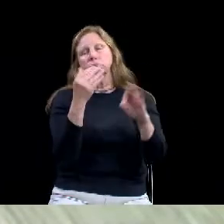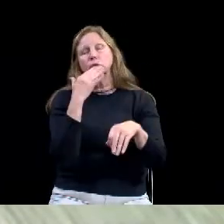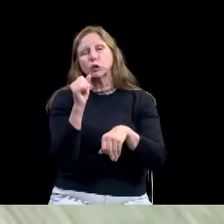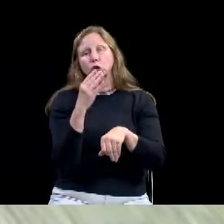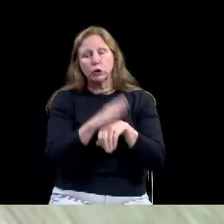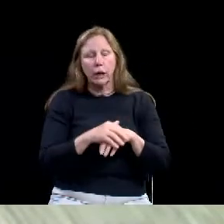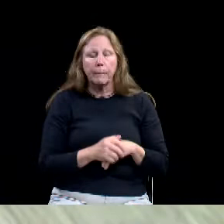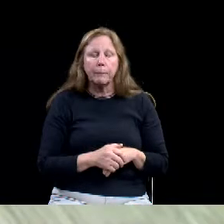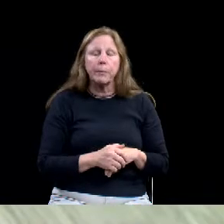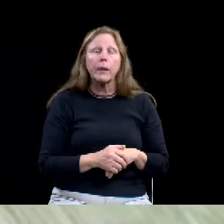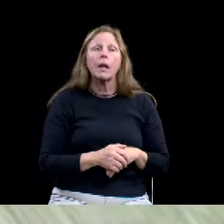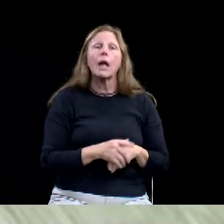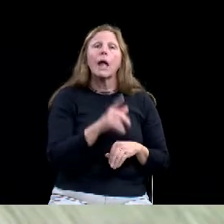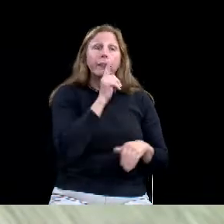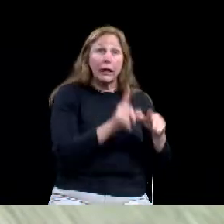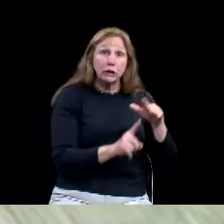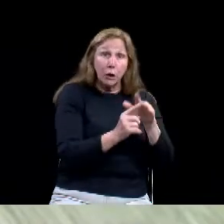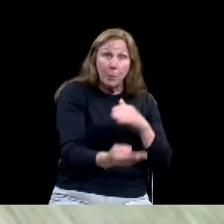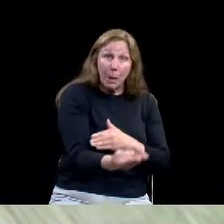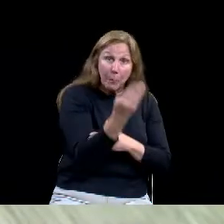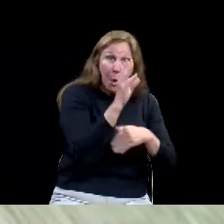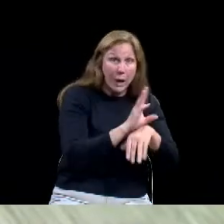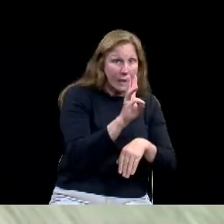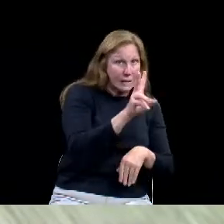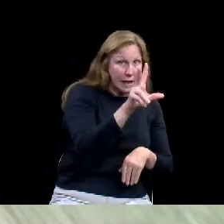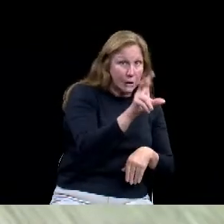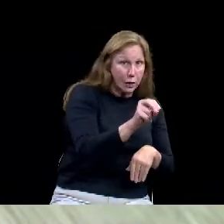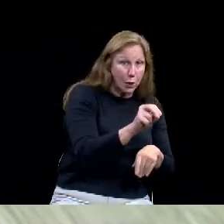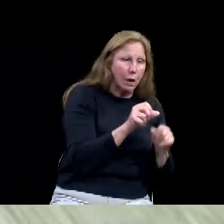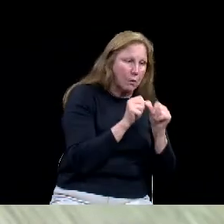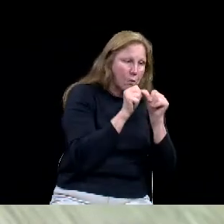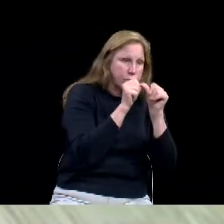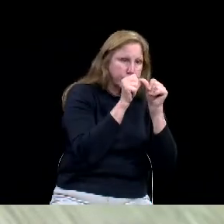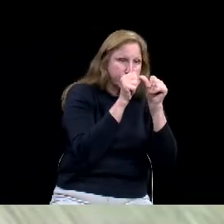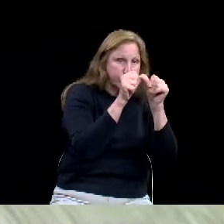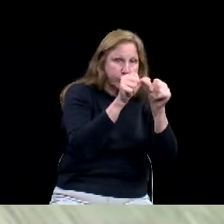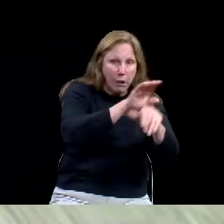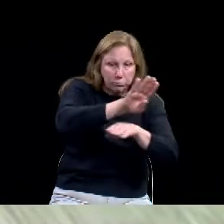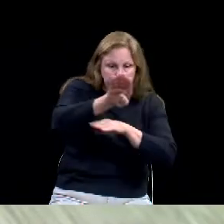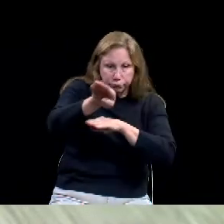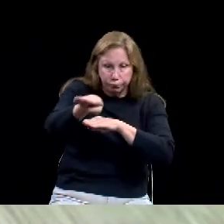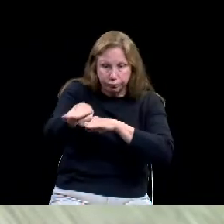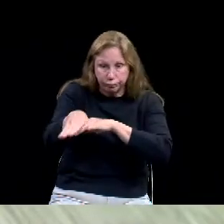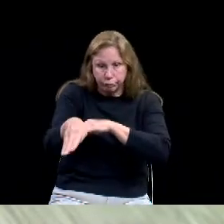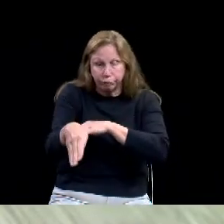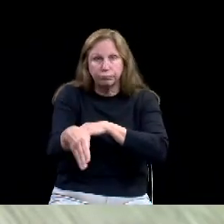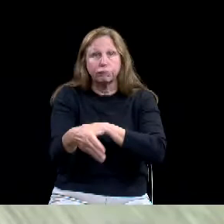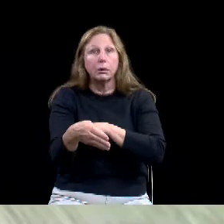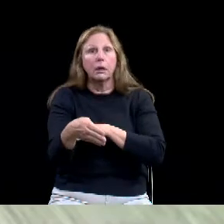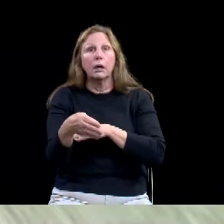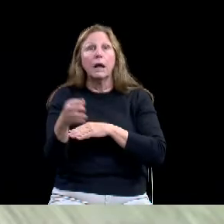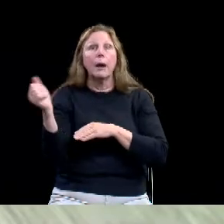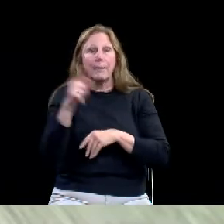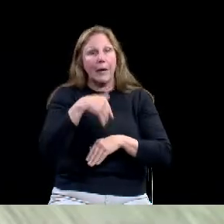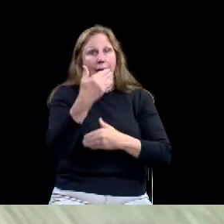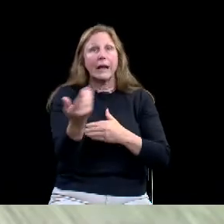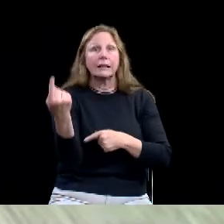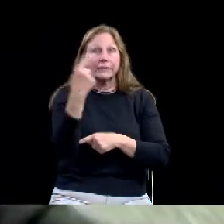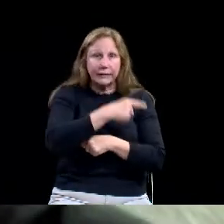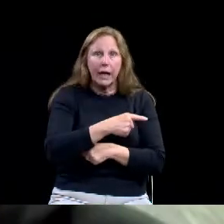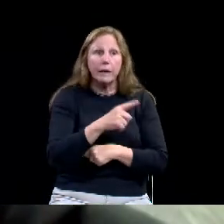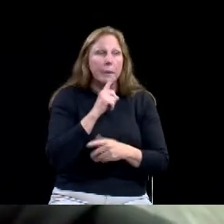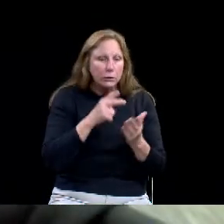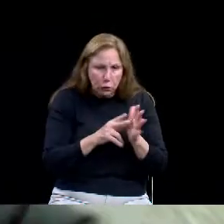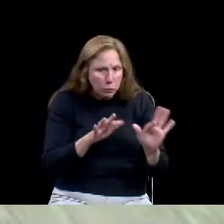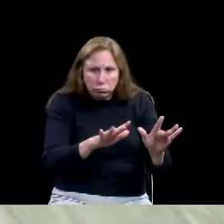we're even back the next day ensuring that there wasn't very much proof at all that the parade had even taken place. Perhaps the only real